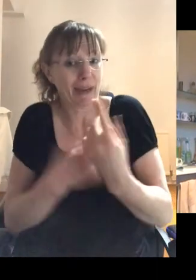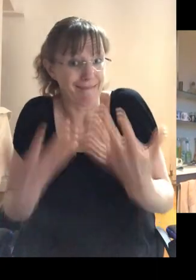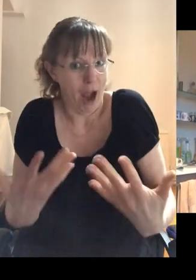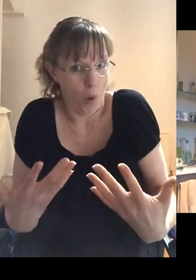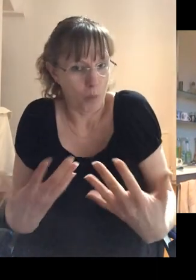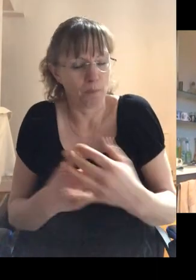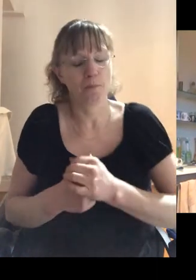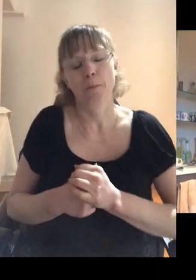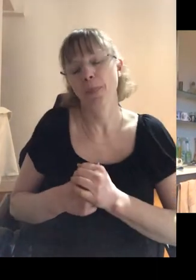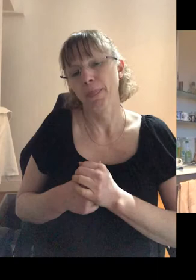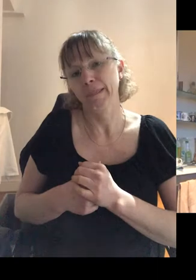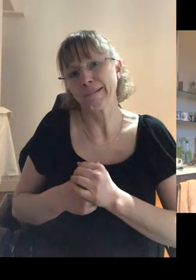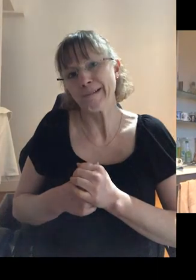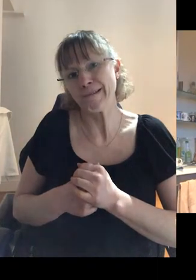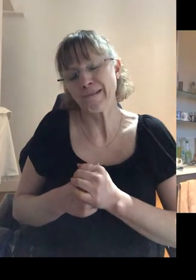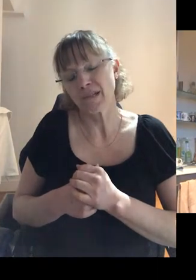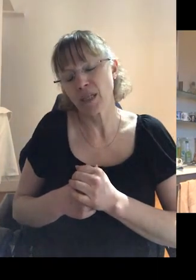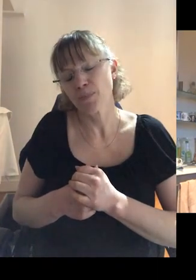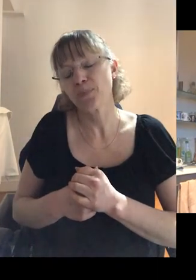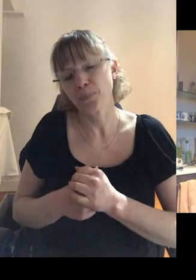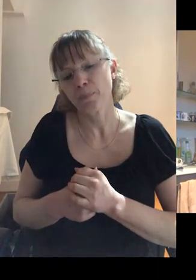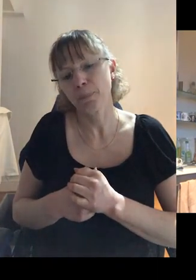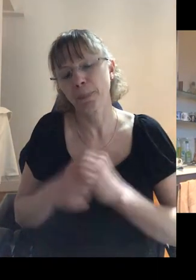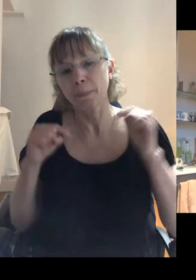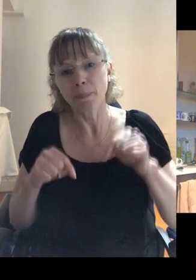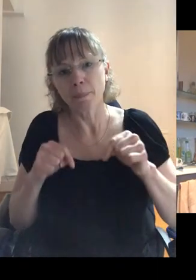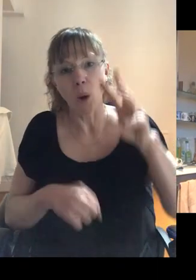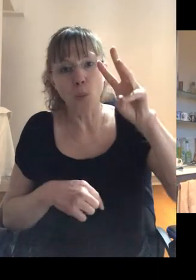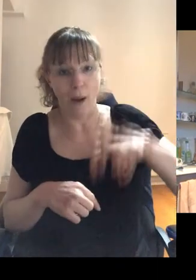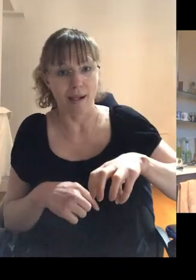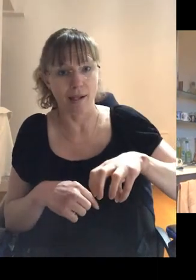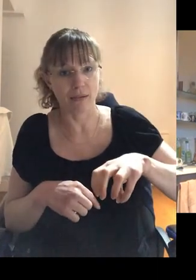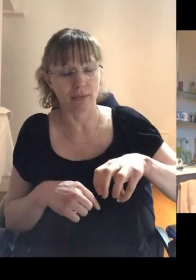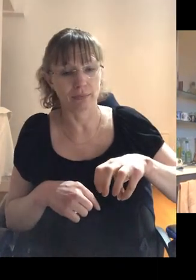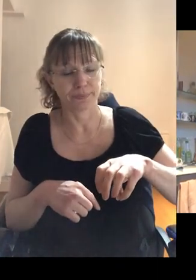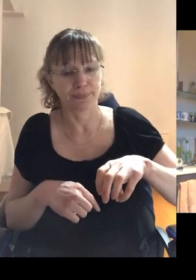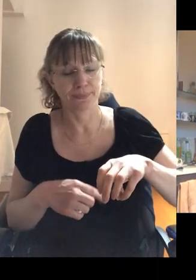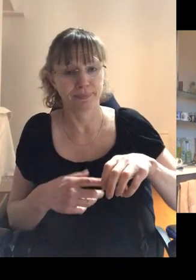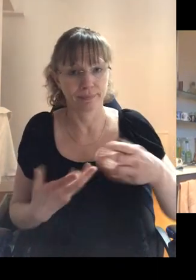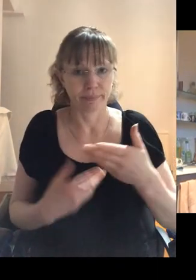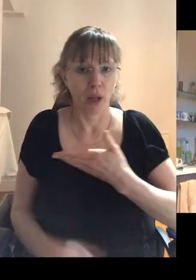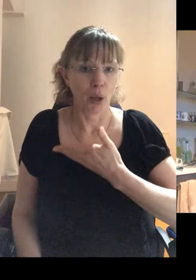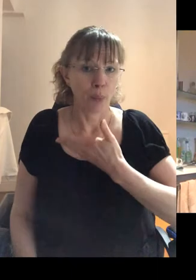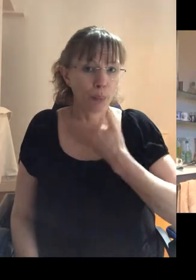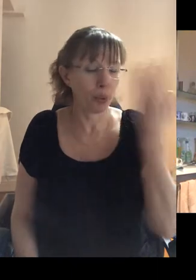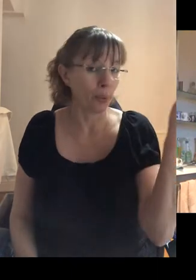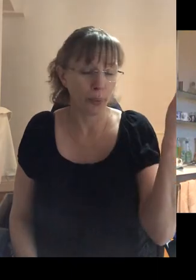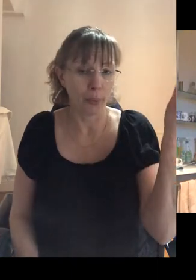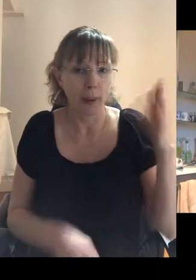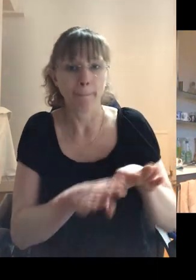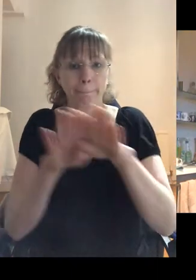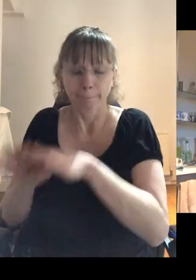now, um, is that here in, in Wales, we don't have any, um,